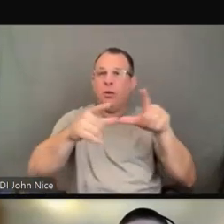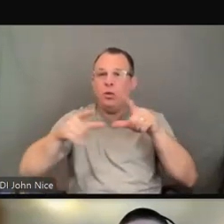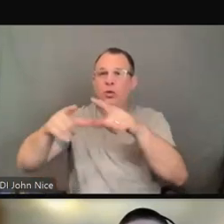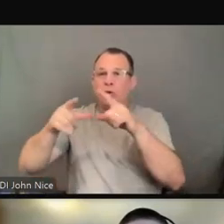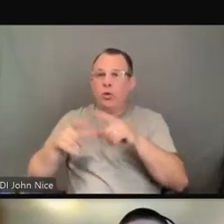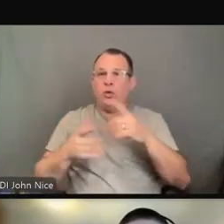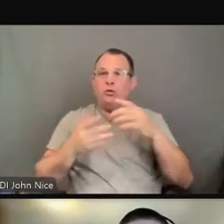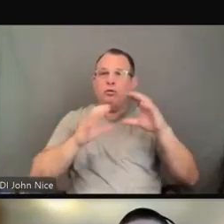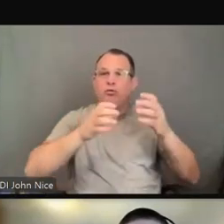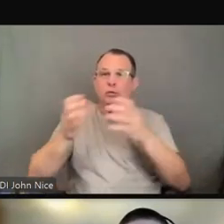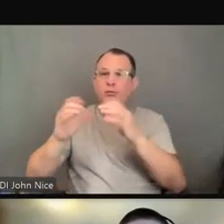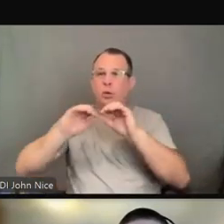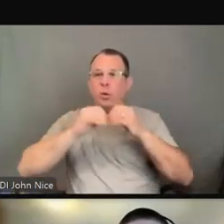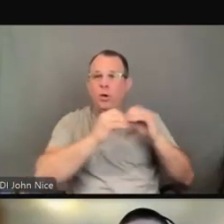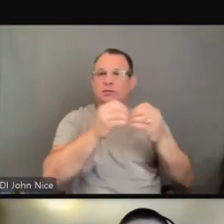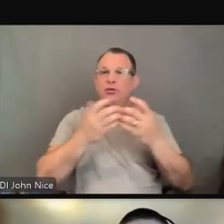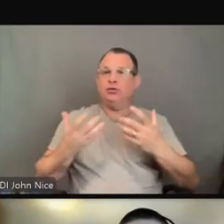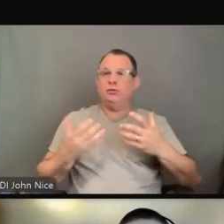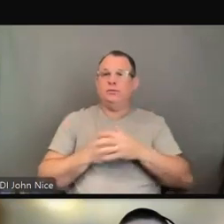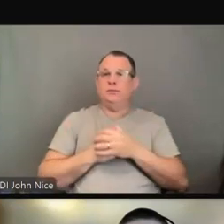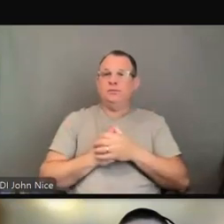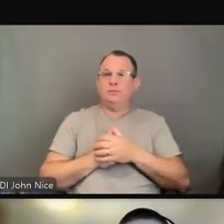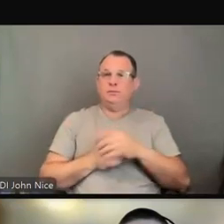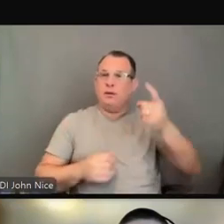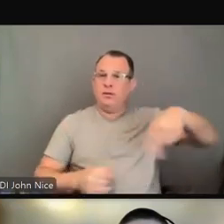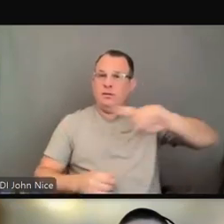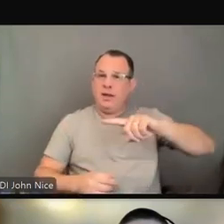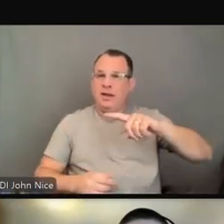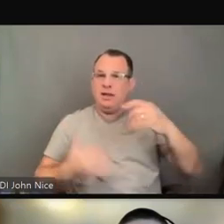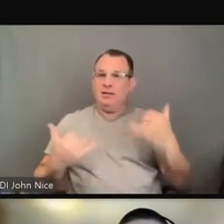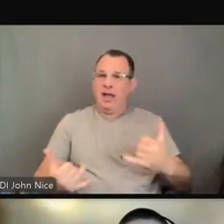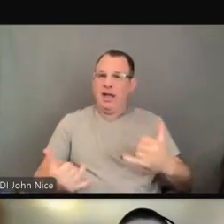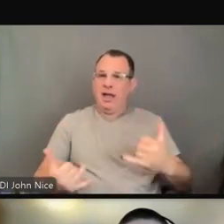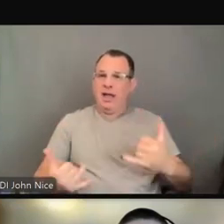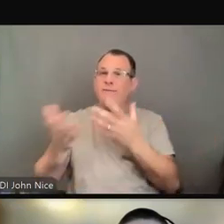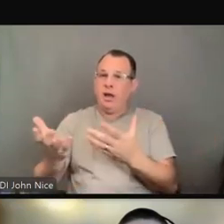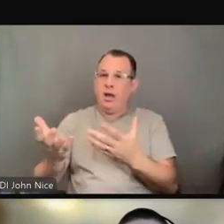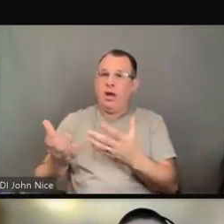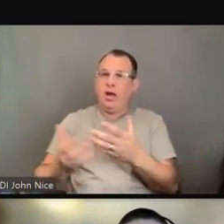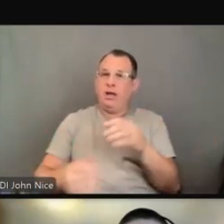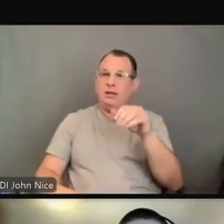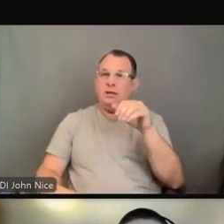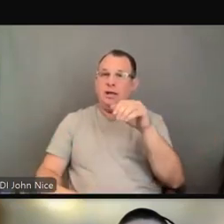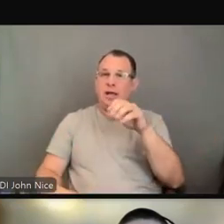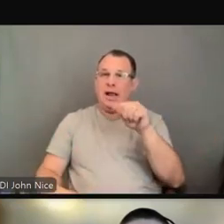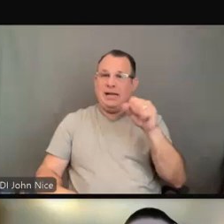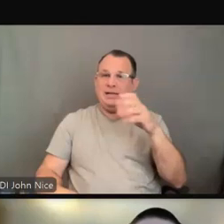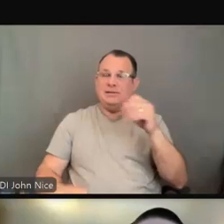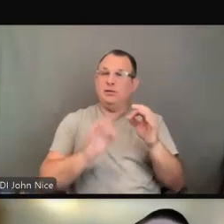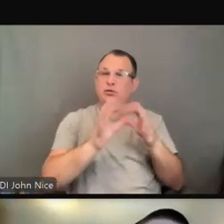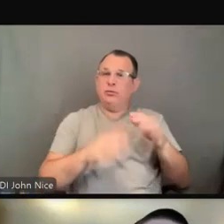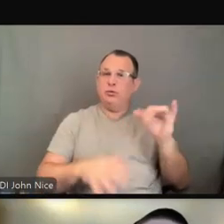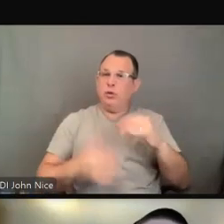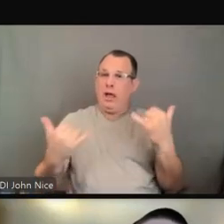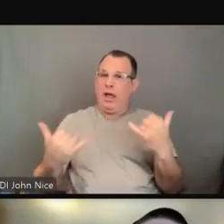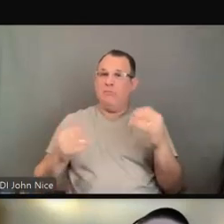that they are now providing aids and services and interpreters. One aspect of this case